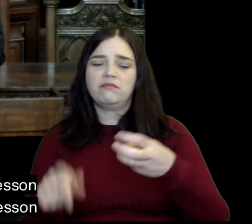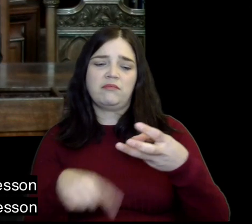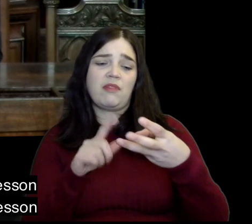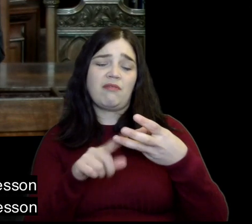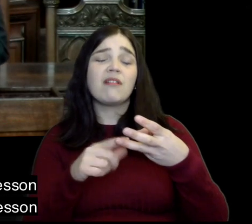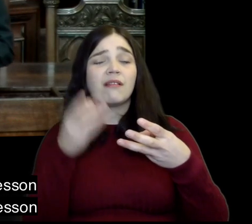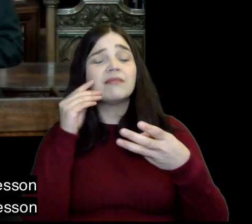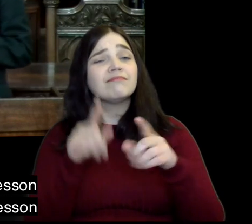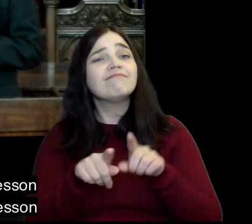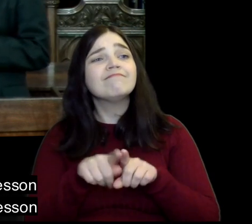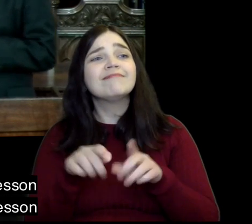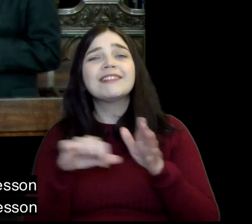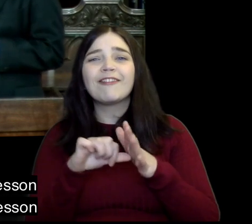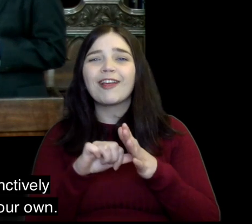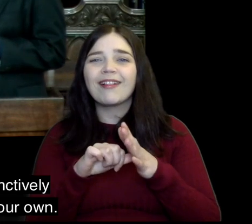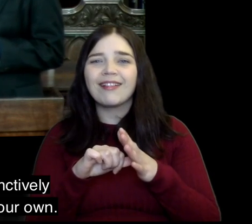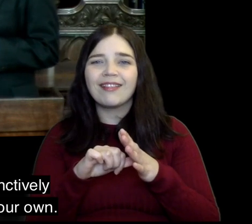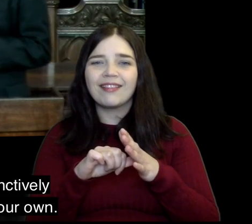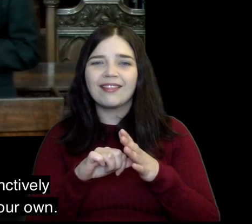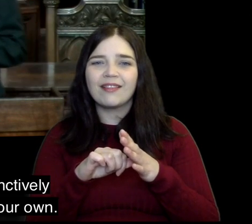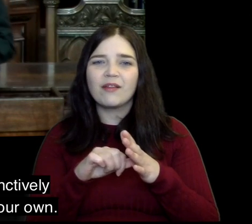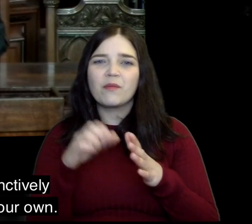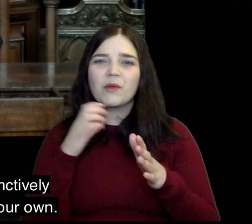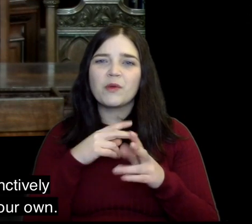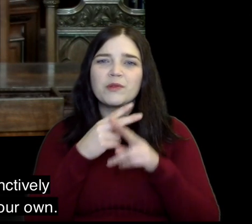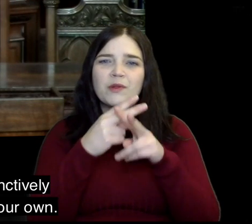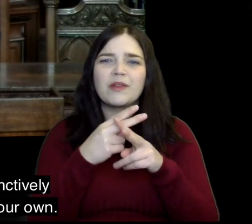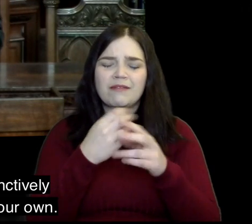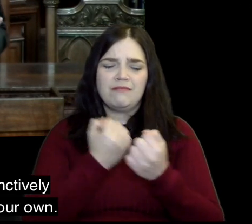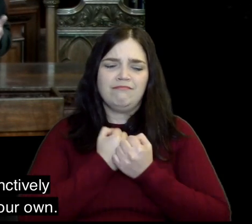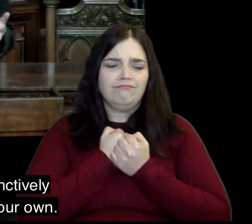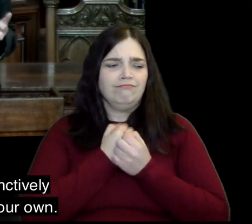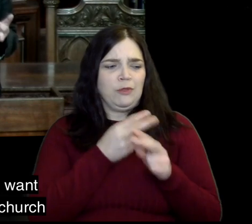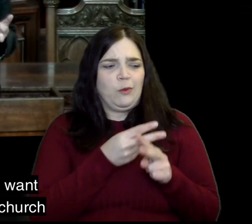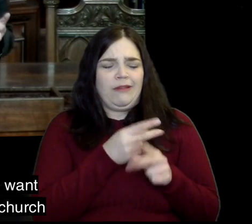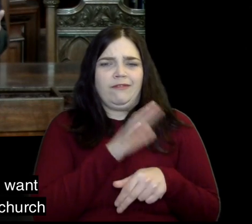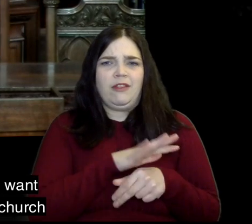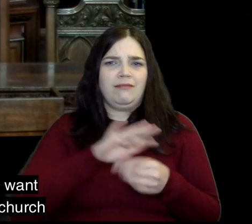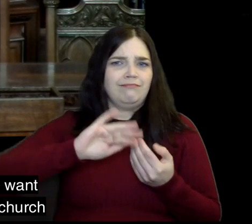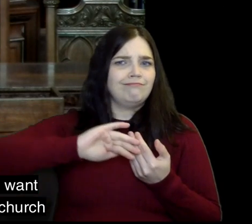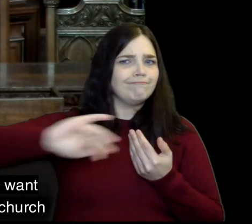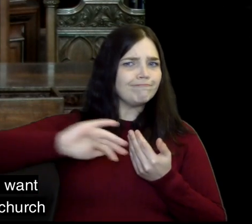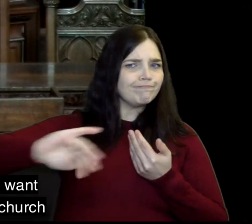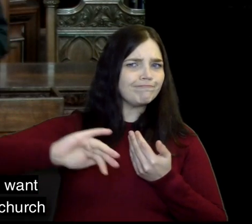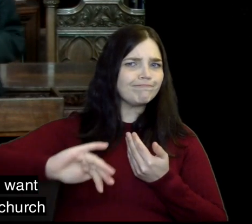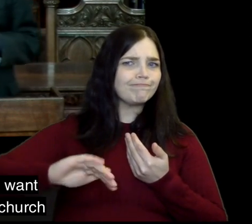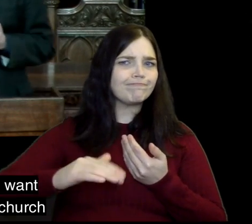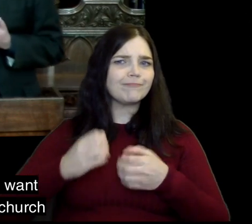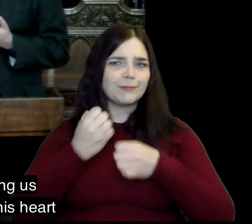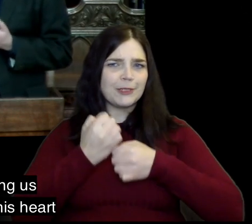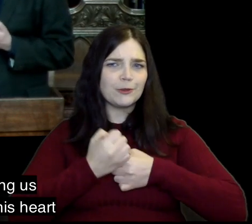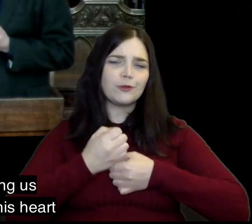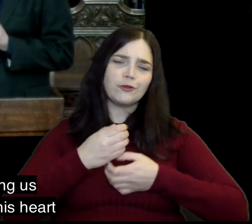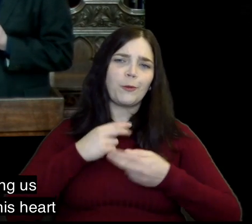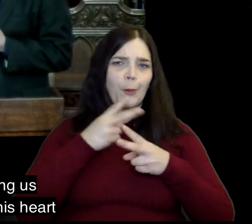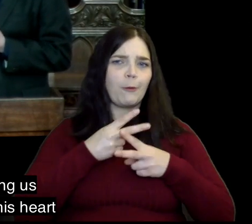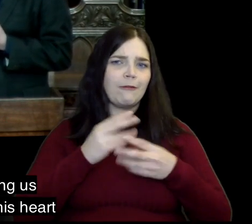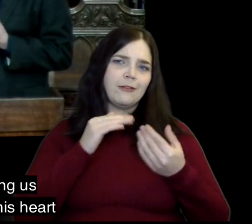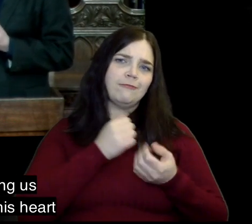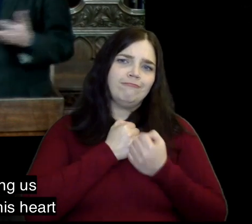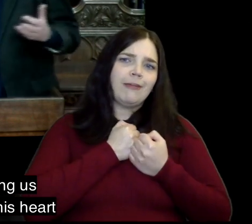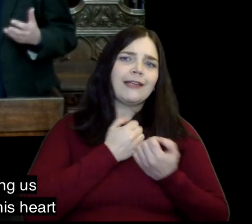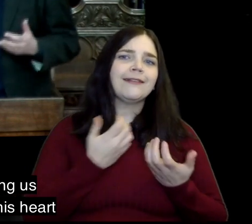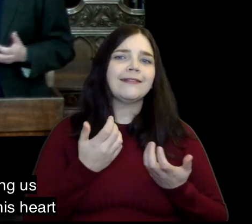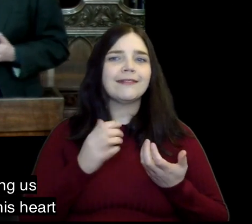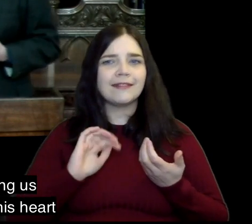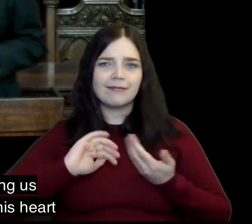each and every person and that third lesson was a difficult lesson because we instinctively want to look after our own we instinctively want